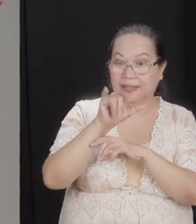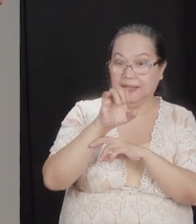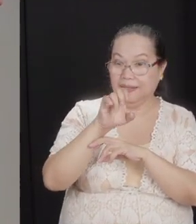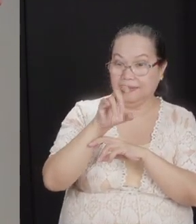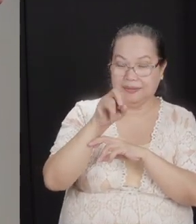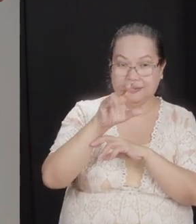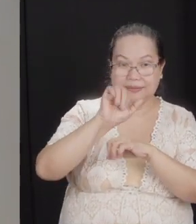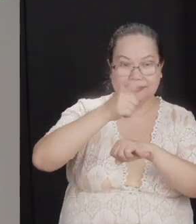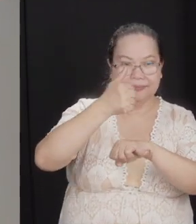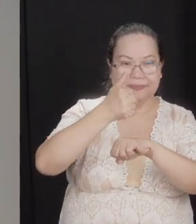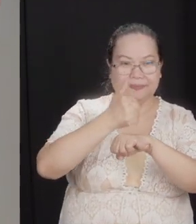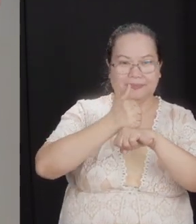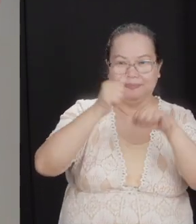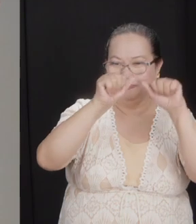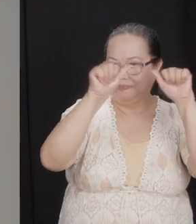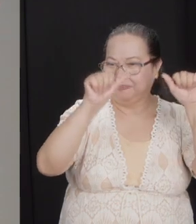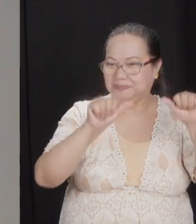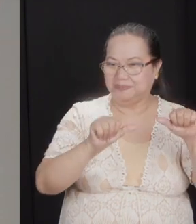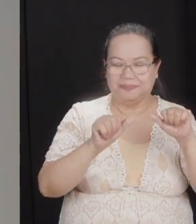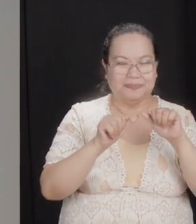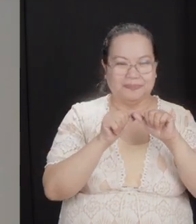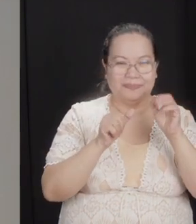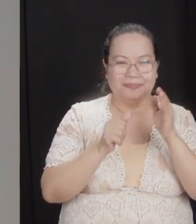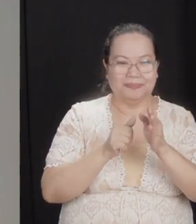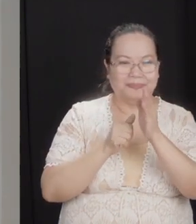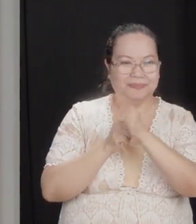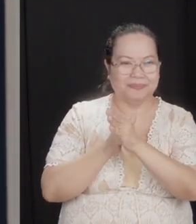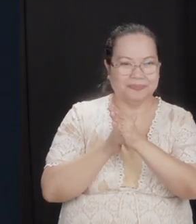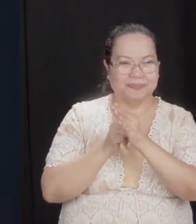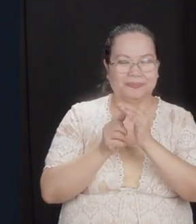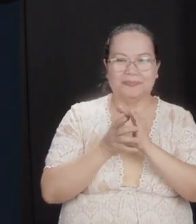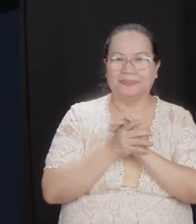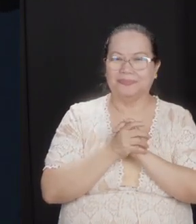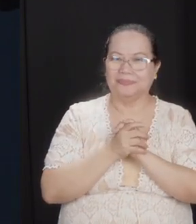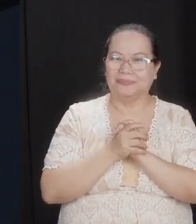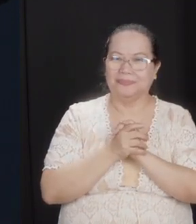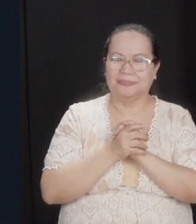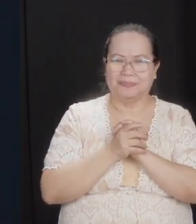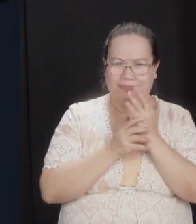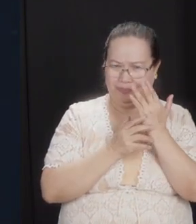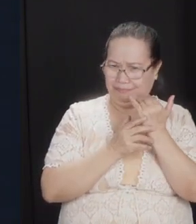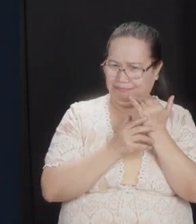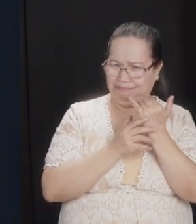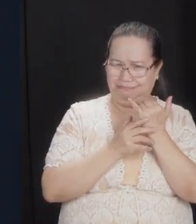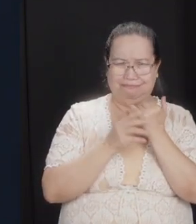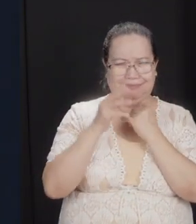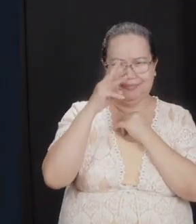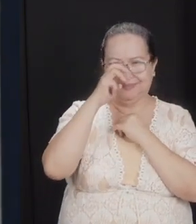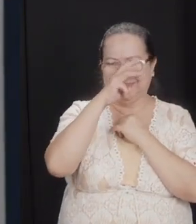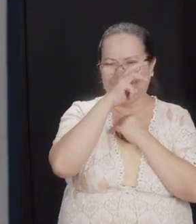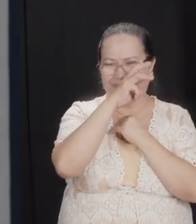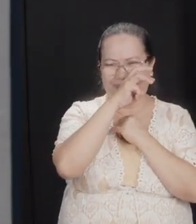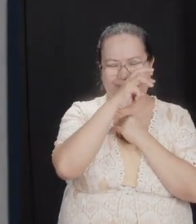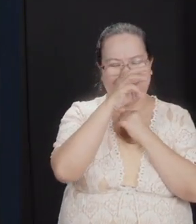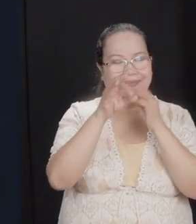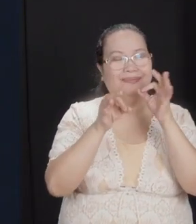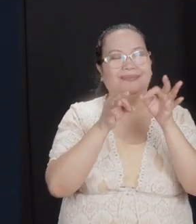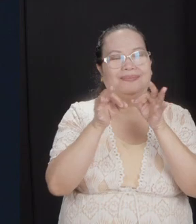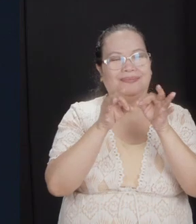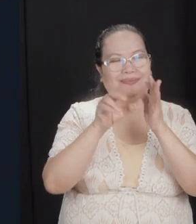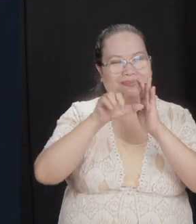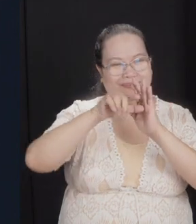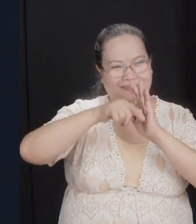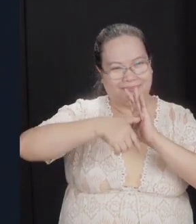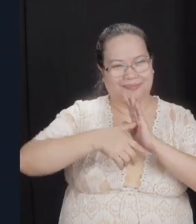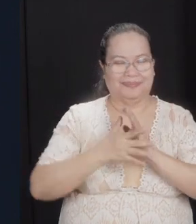altar here. Not in their land, but here. You must be asking, why? That's weird. They'll explain later. We'll